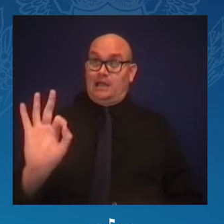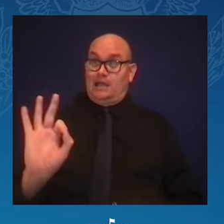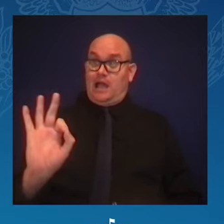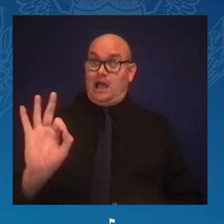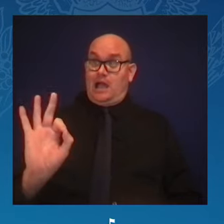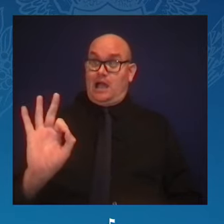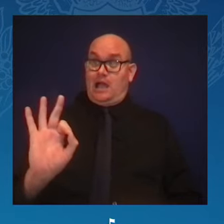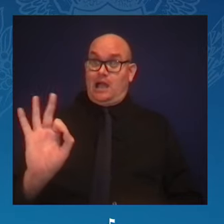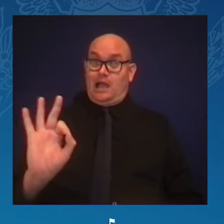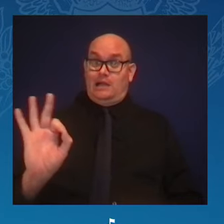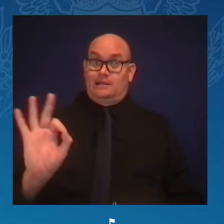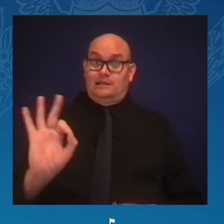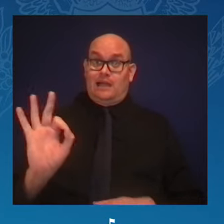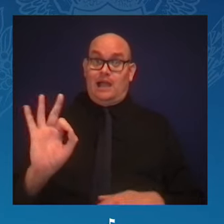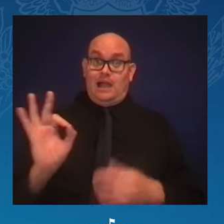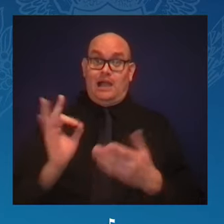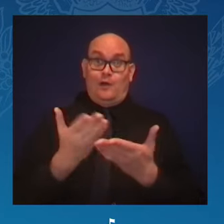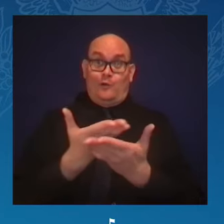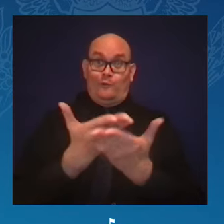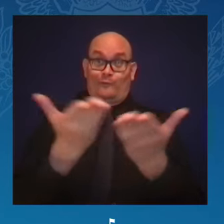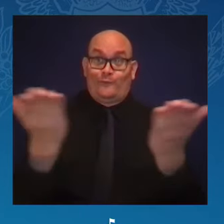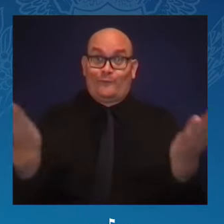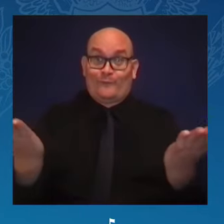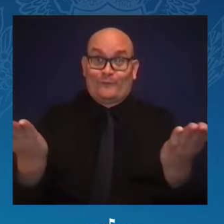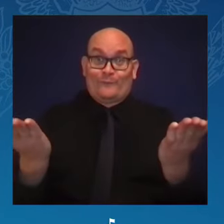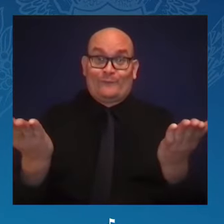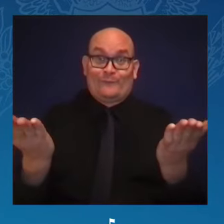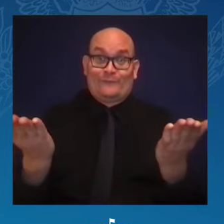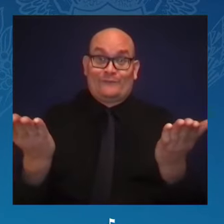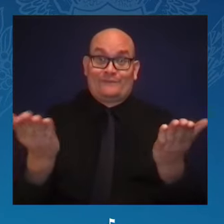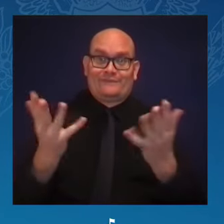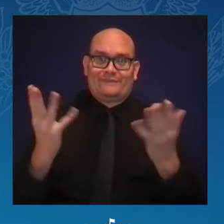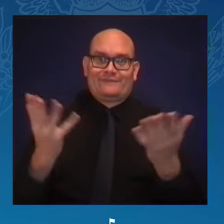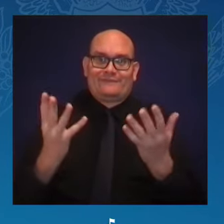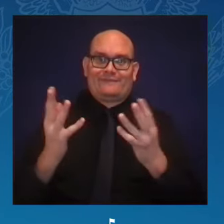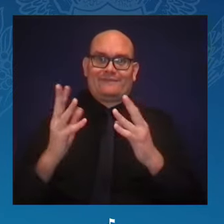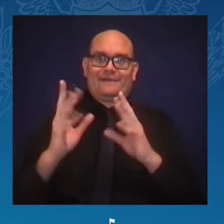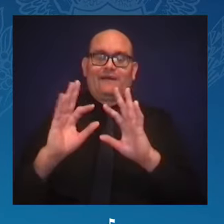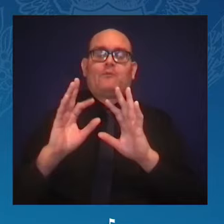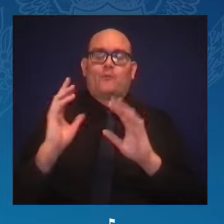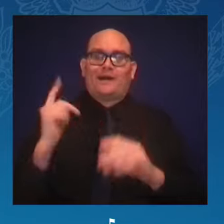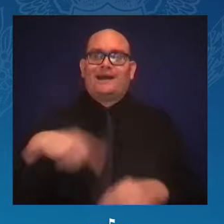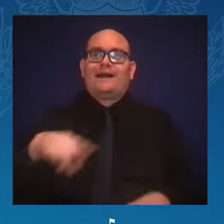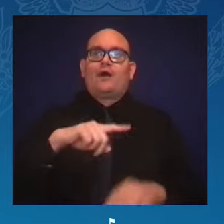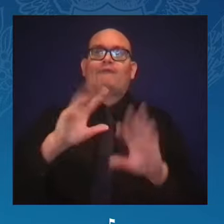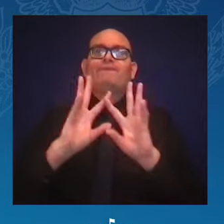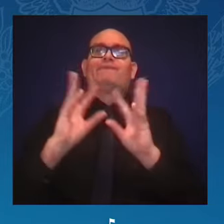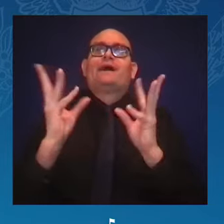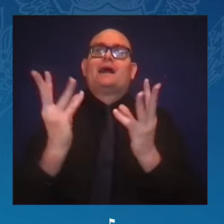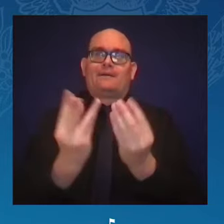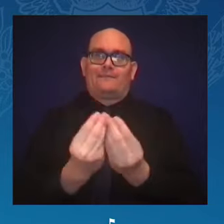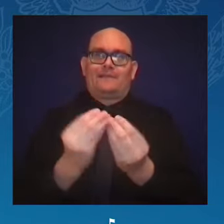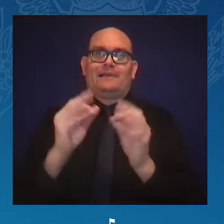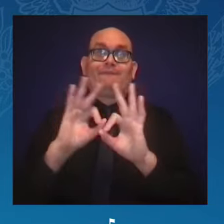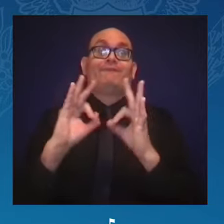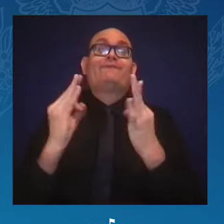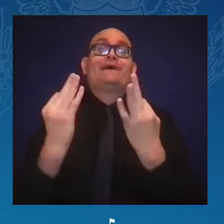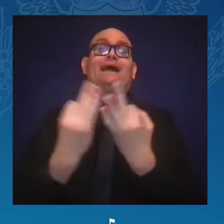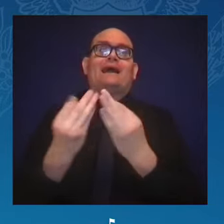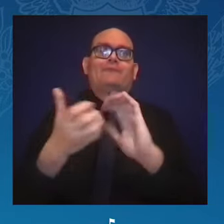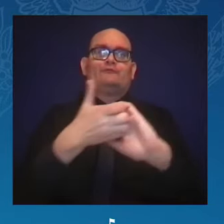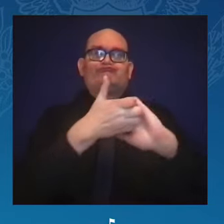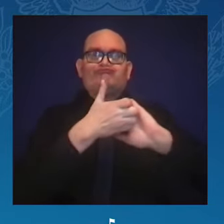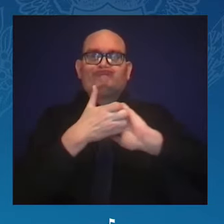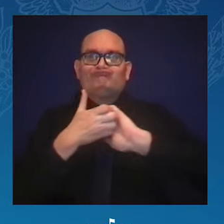I see family. Like my sorority, Delta Sigma Theta Incorporated was founded to build